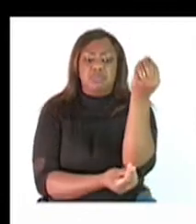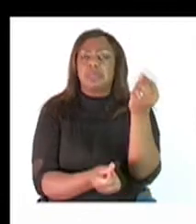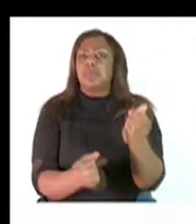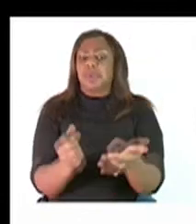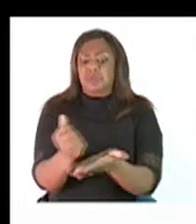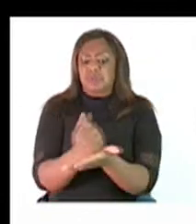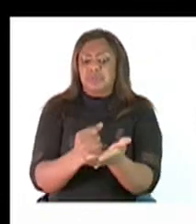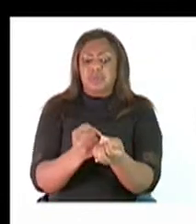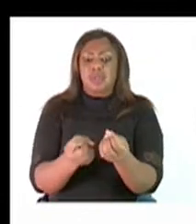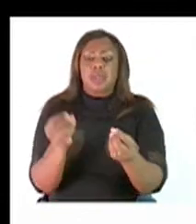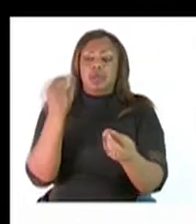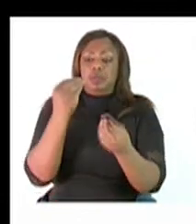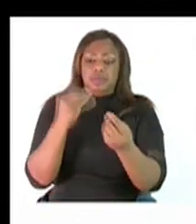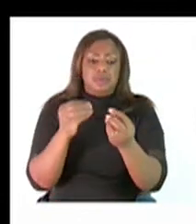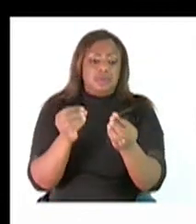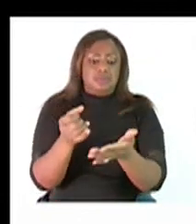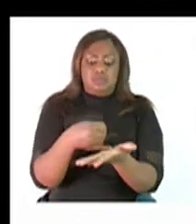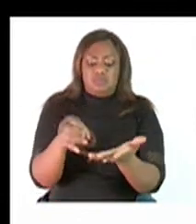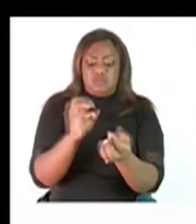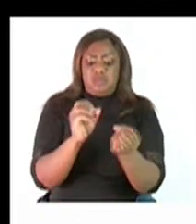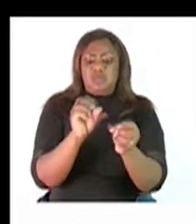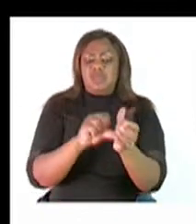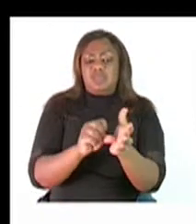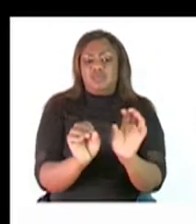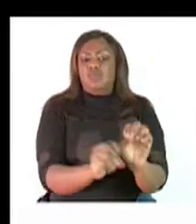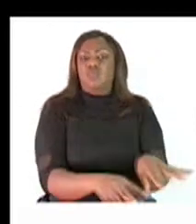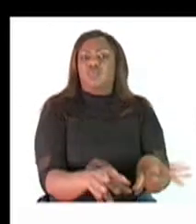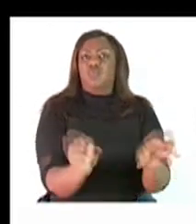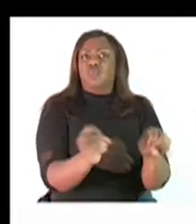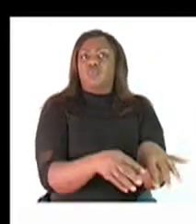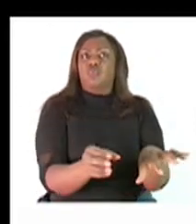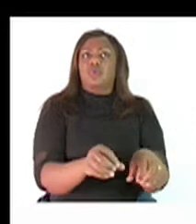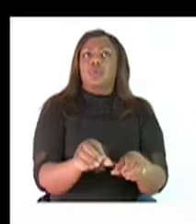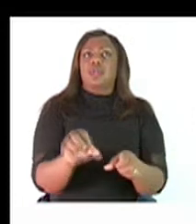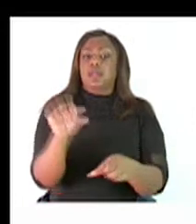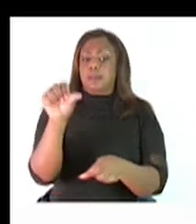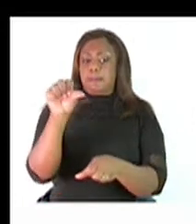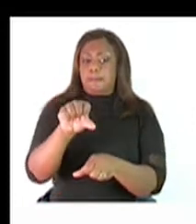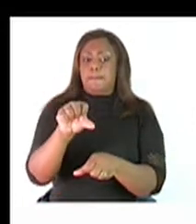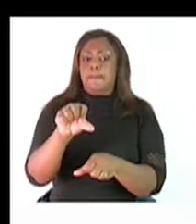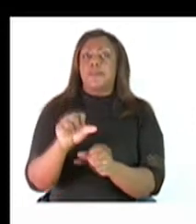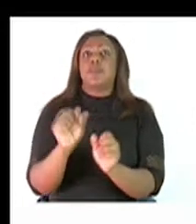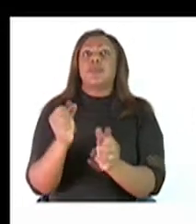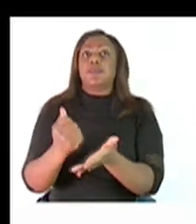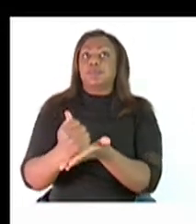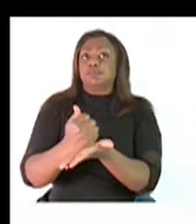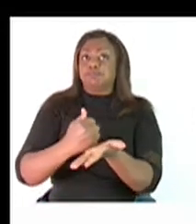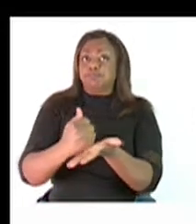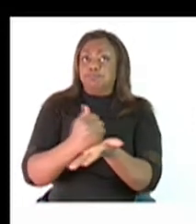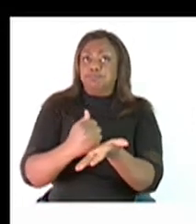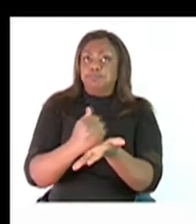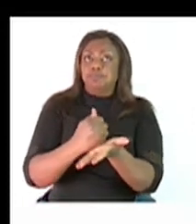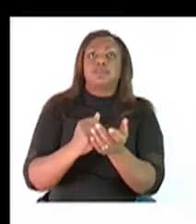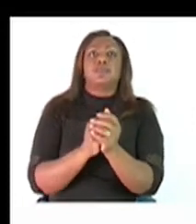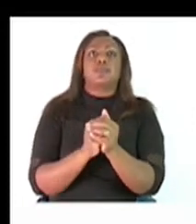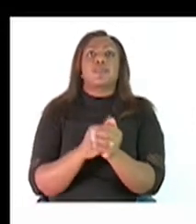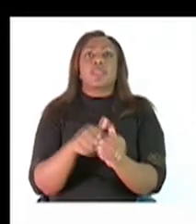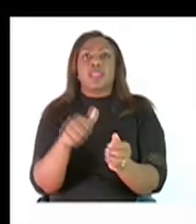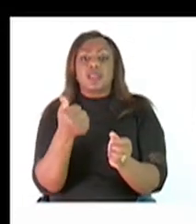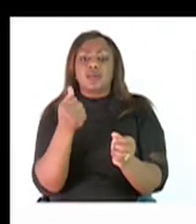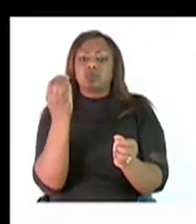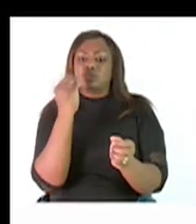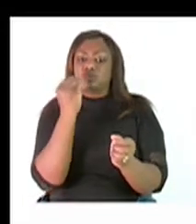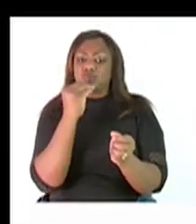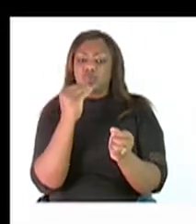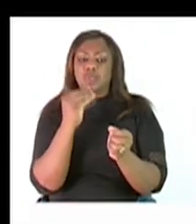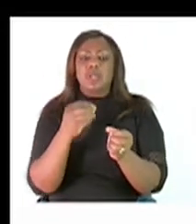hands between handling possible contaminated food, such as meat and other food that are likely to be